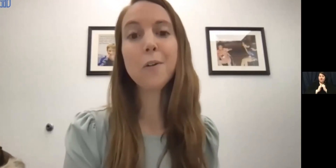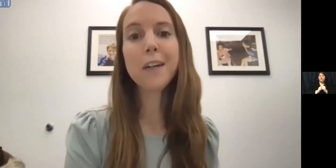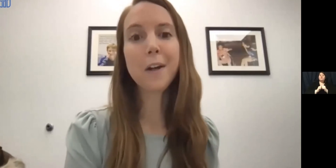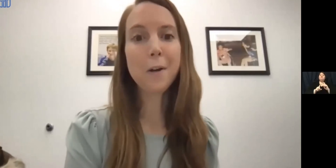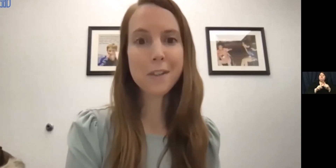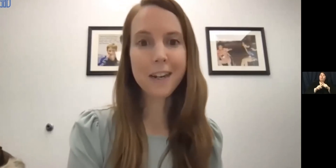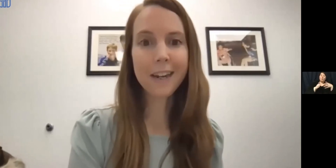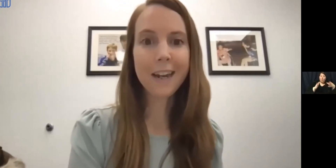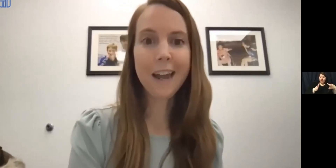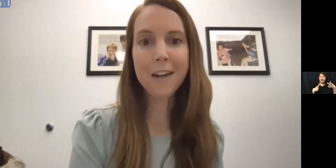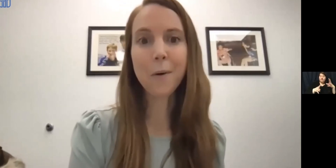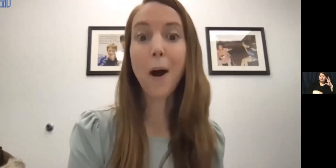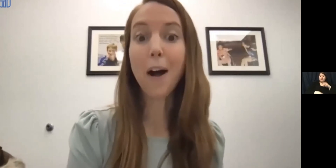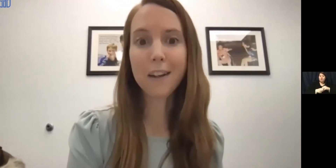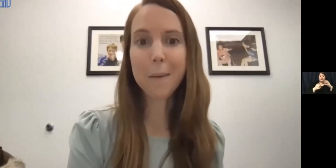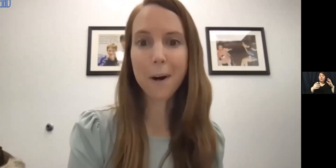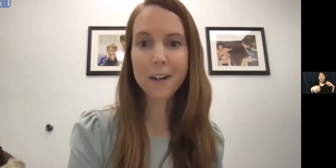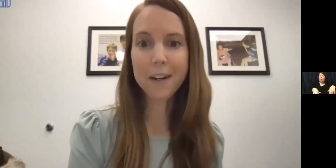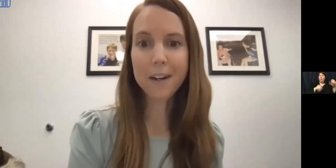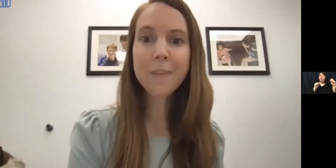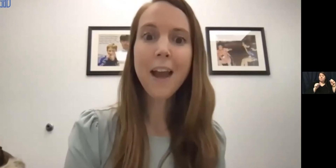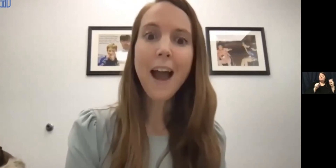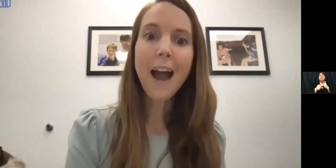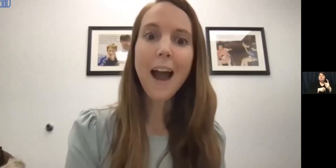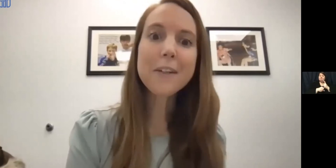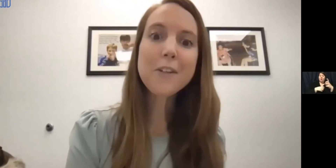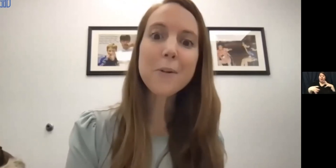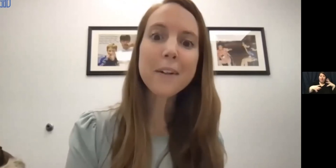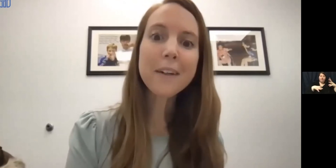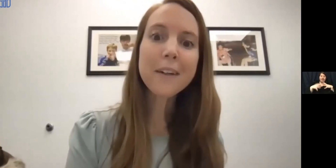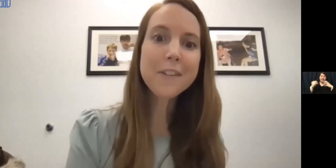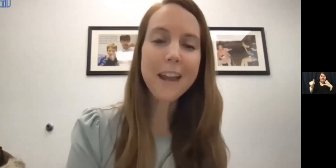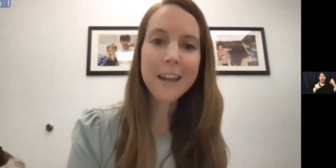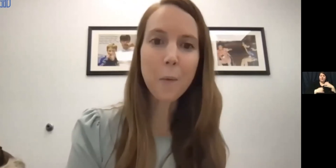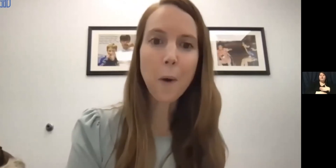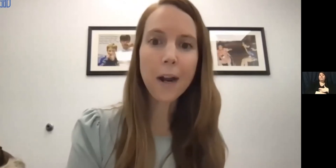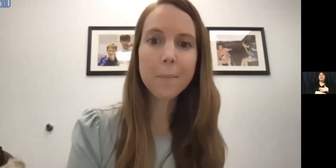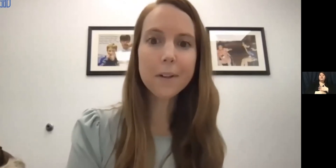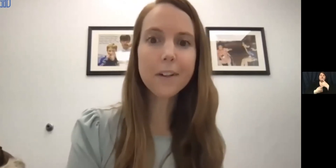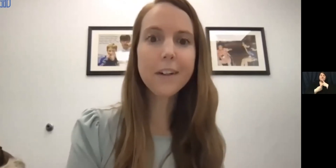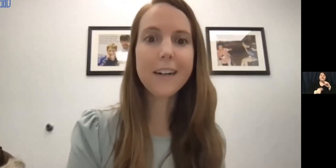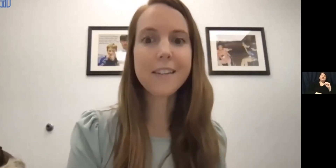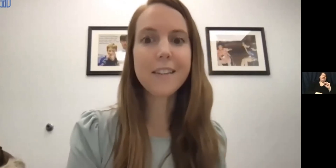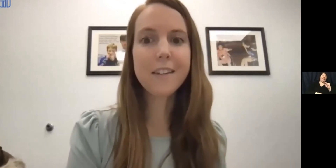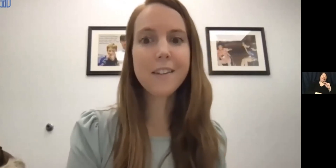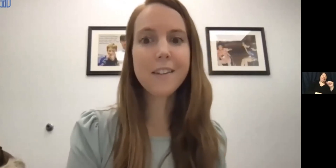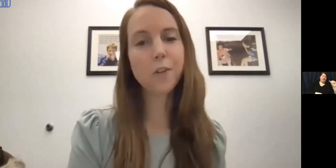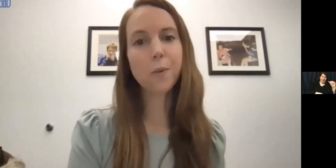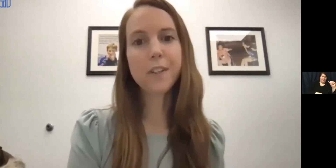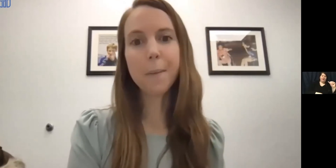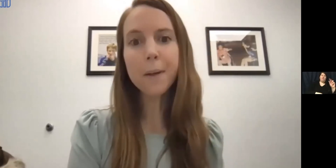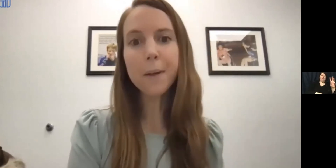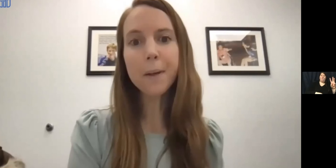including hosting an annual holiday party. I'm pleased to announce Anna Weinberger as this